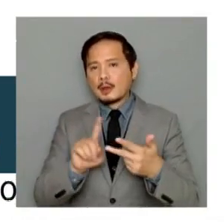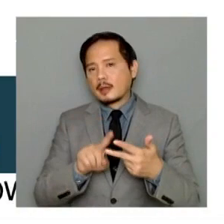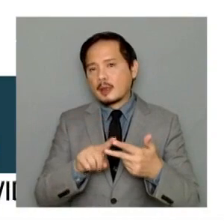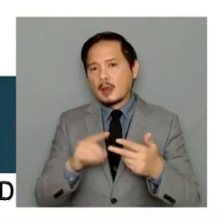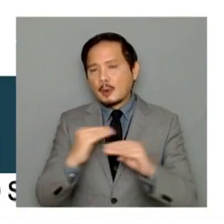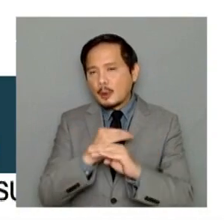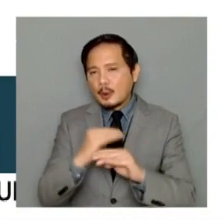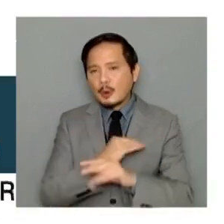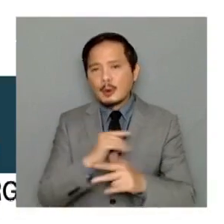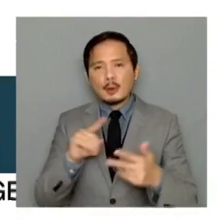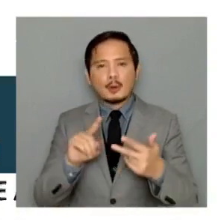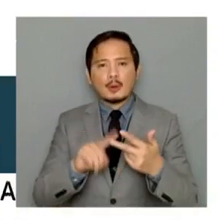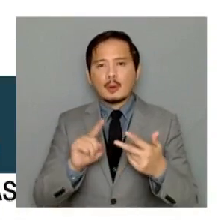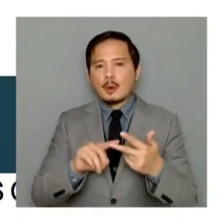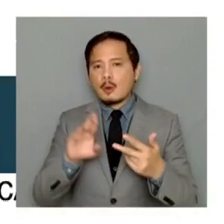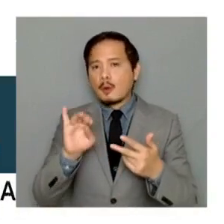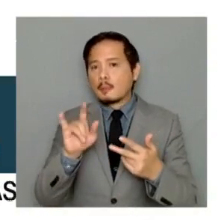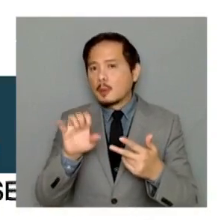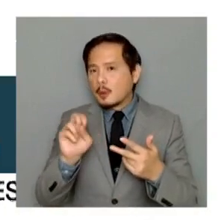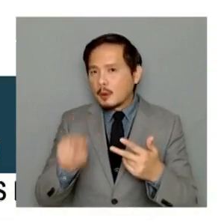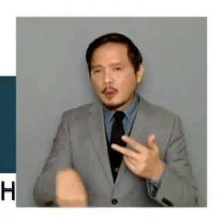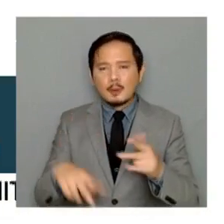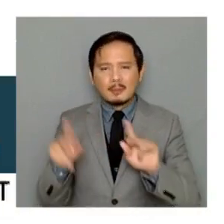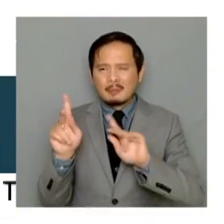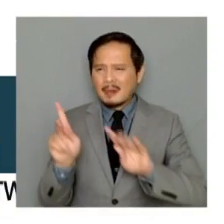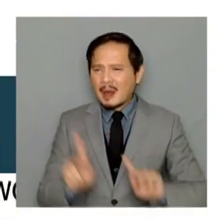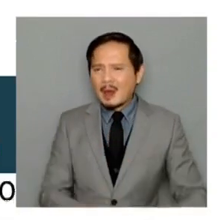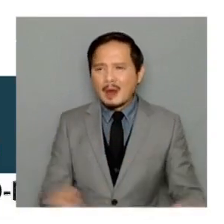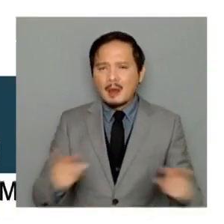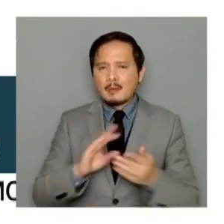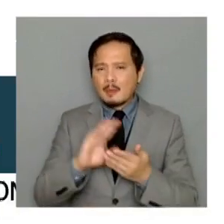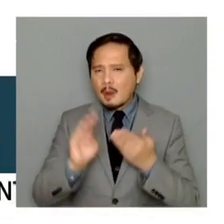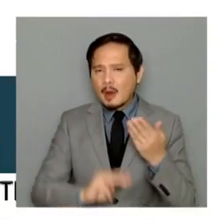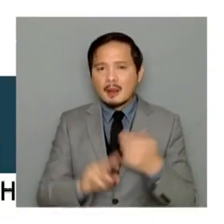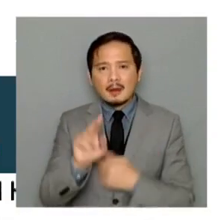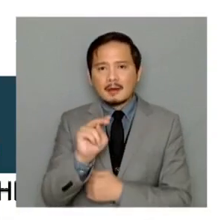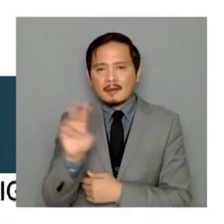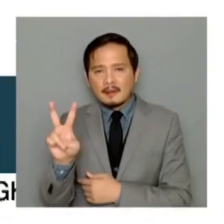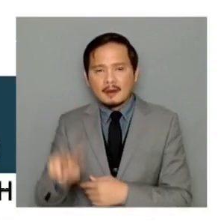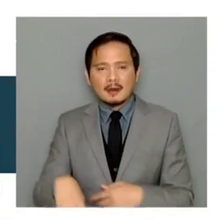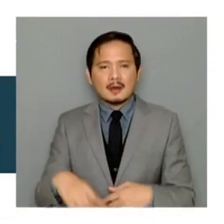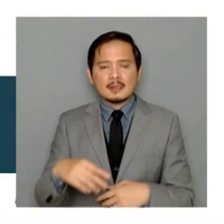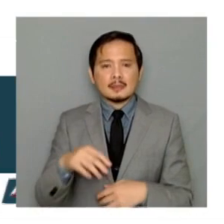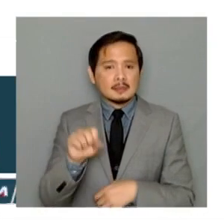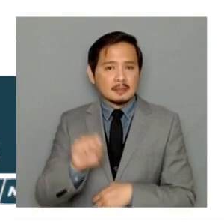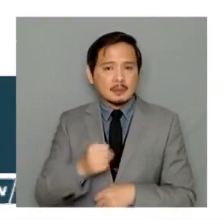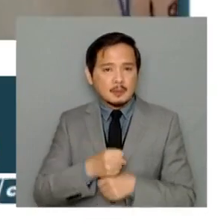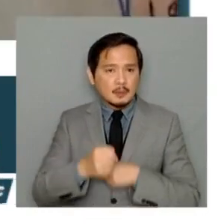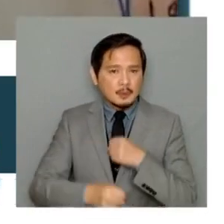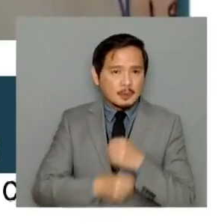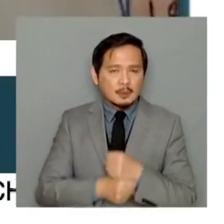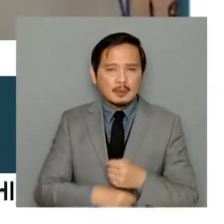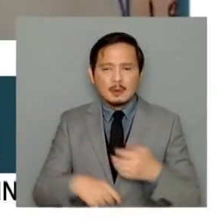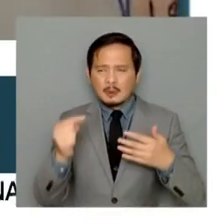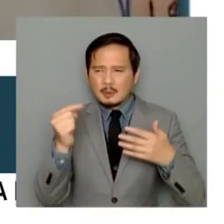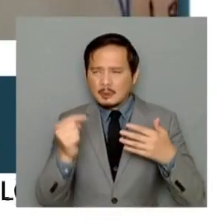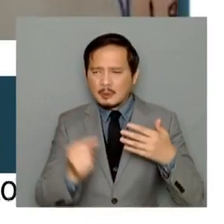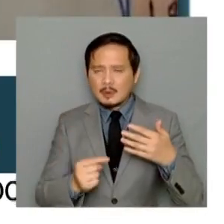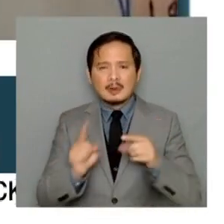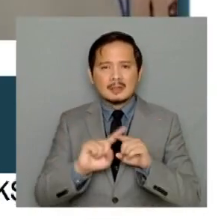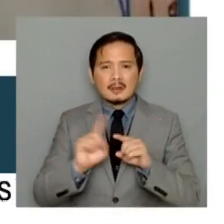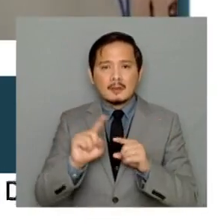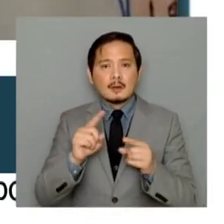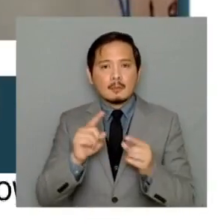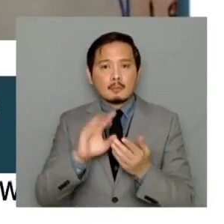in Romblon, in Palawan, in Neva Vizcaya, in Tampakan, South Potabato. So there are a lot of projects that have ghost